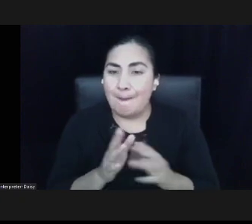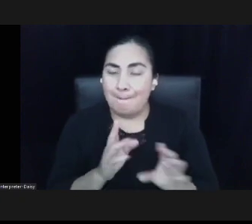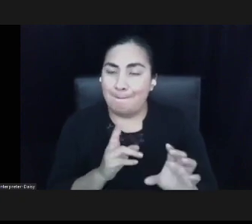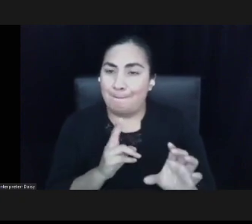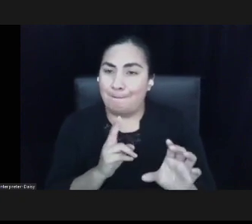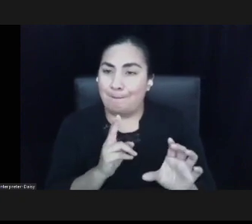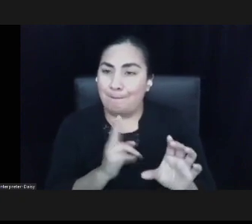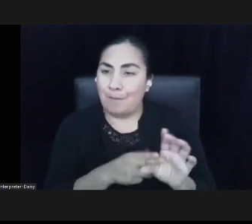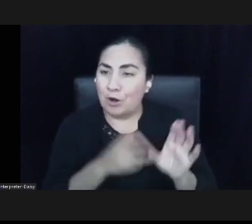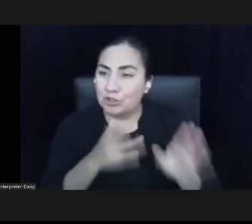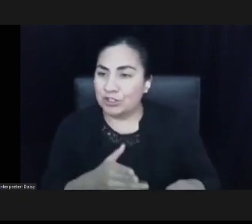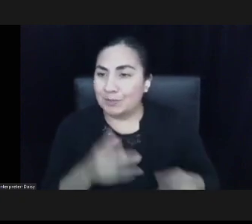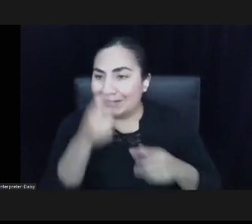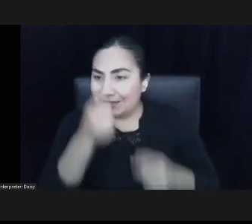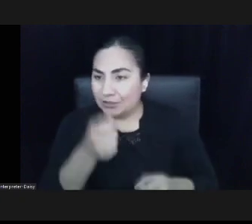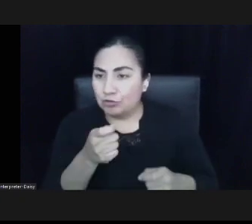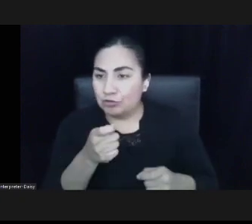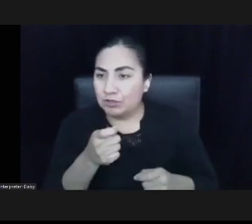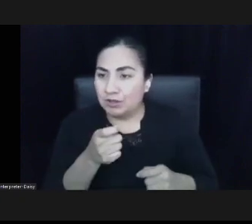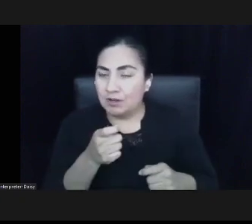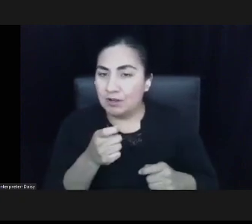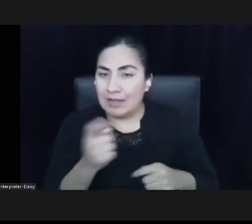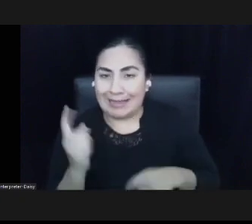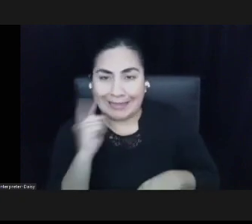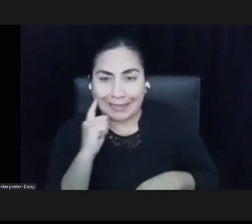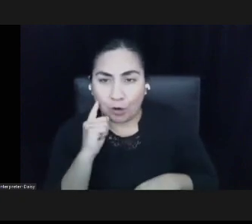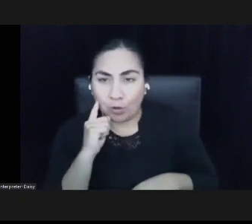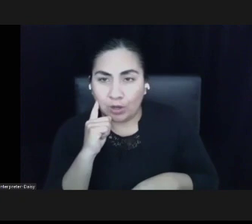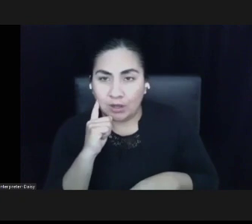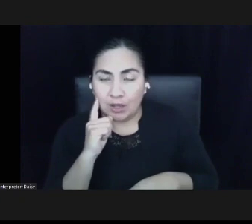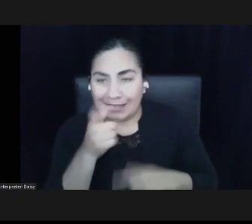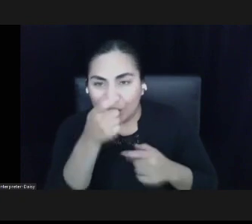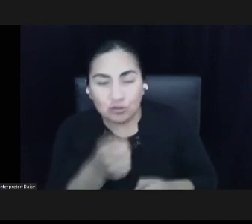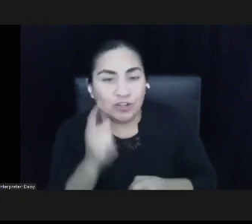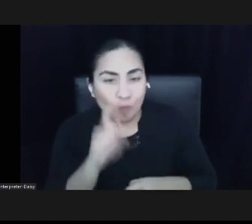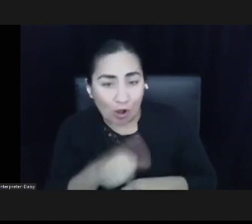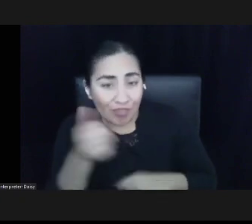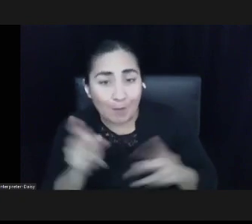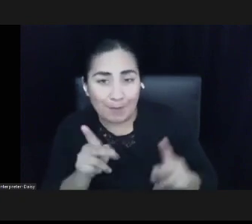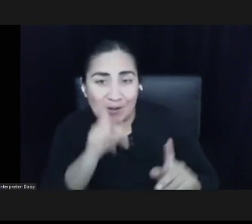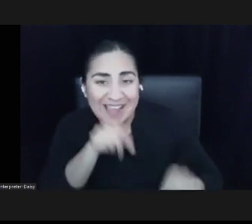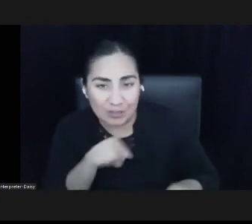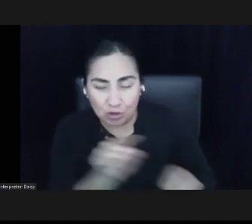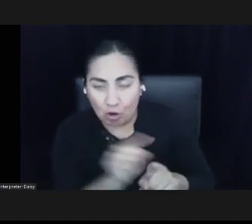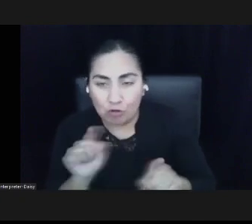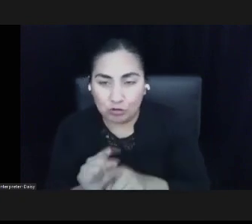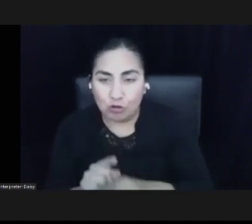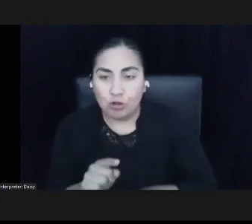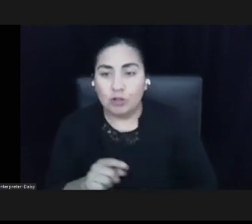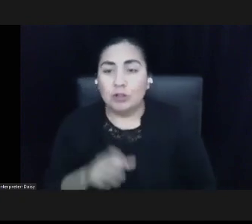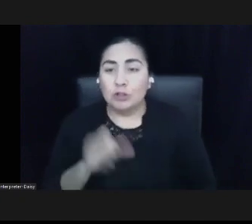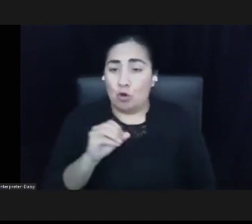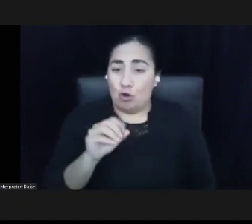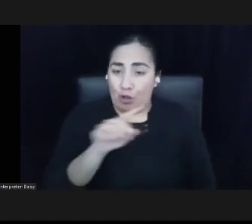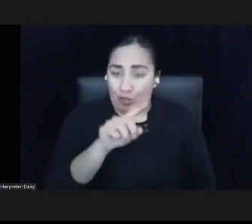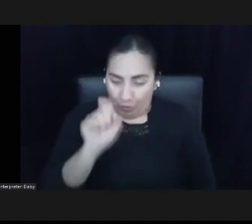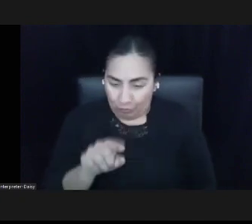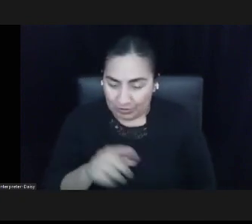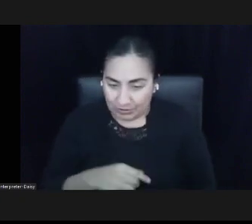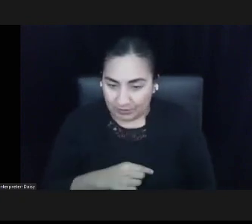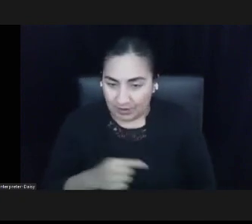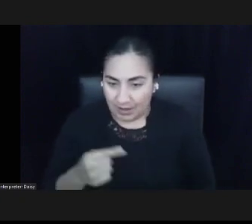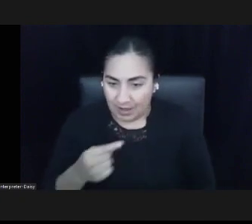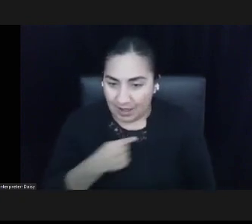from other folks as well. And so the question or the individual says, I think the idea of the productive disequilibrium